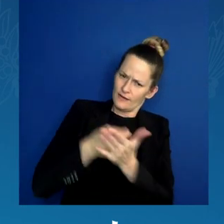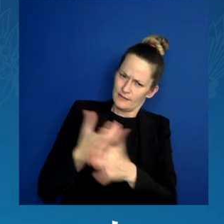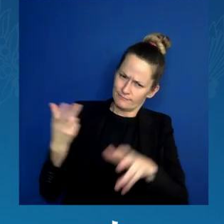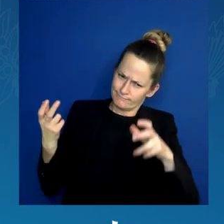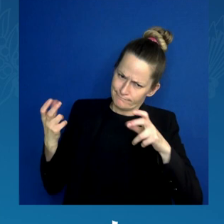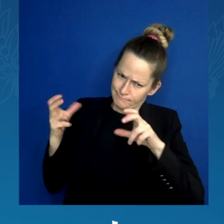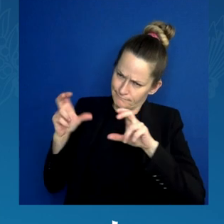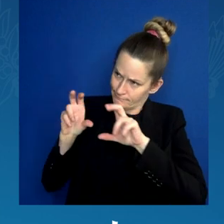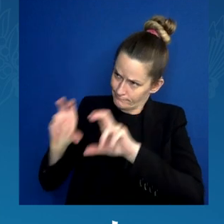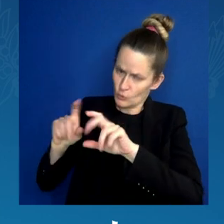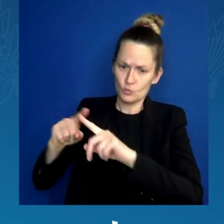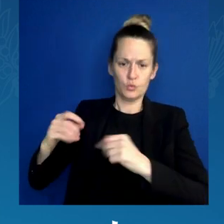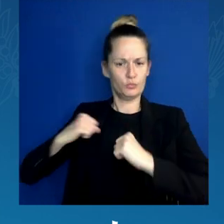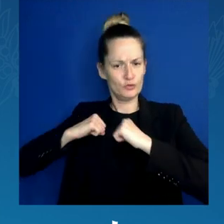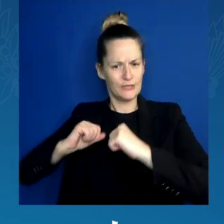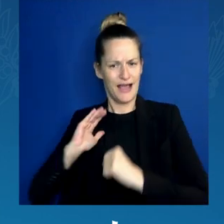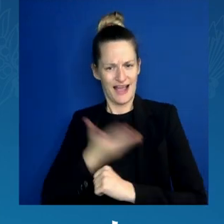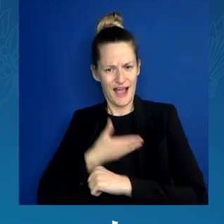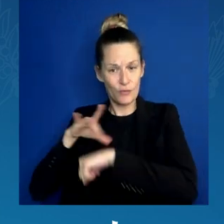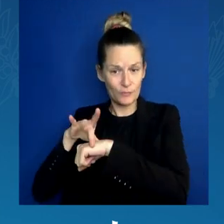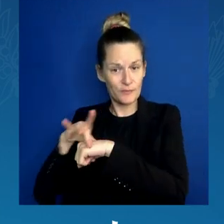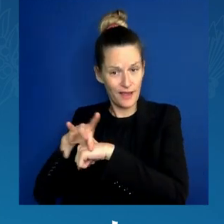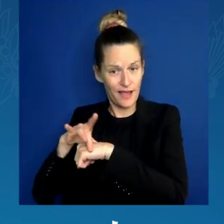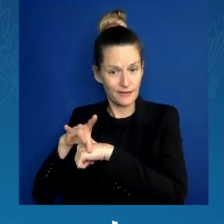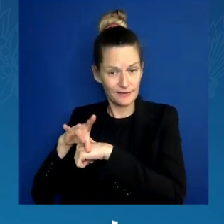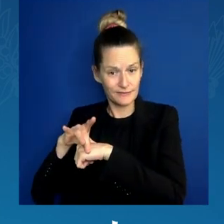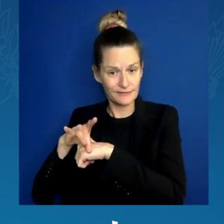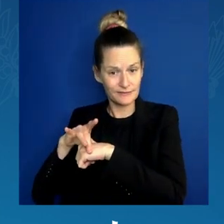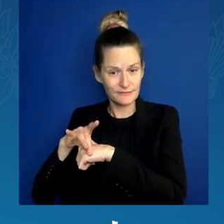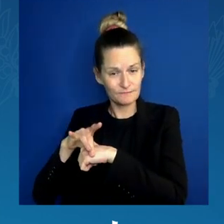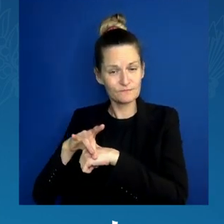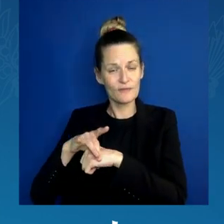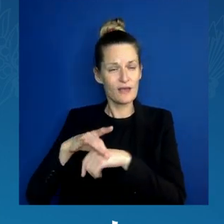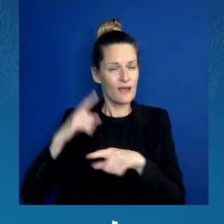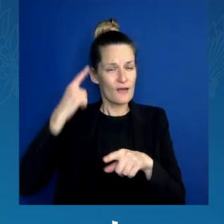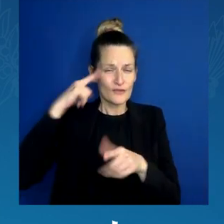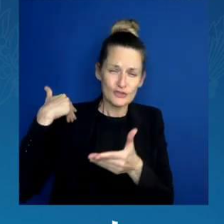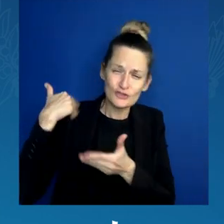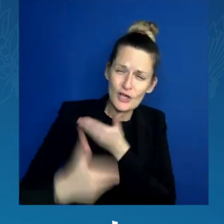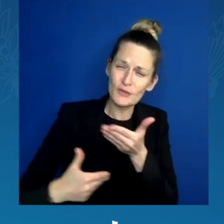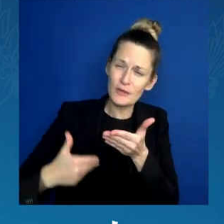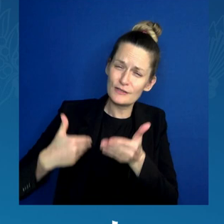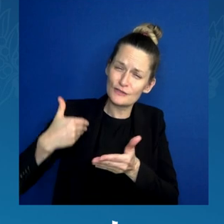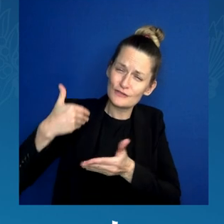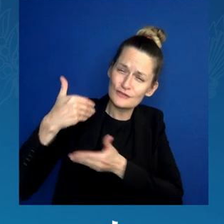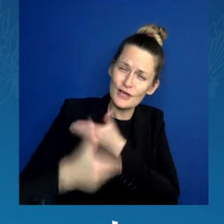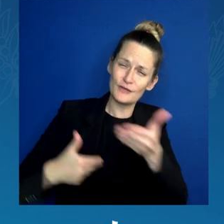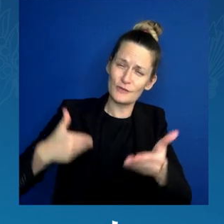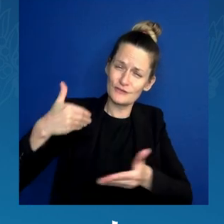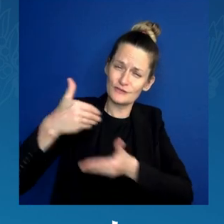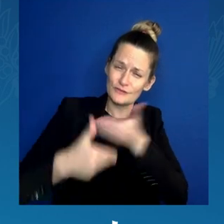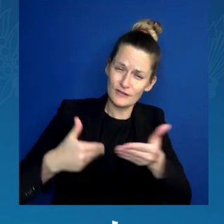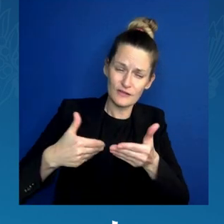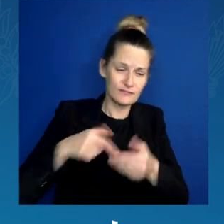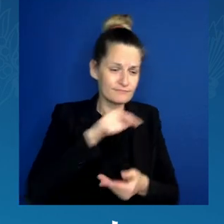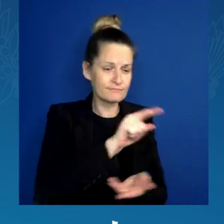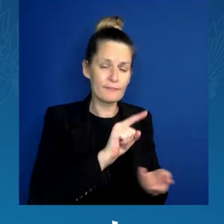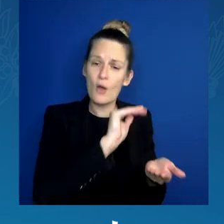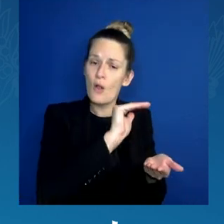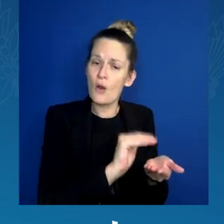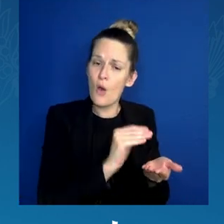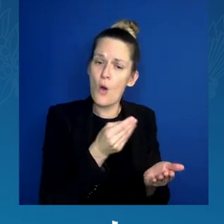generations, low-income communities, communities of color, have borne the brunt of toxic air and water